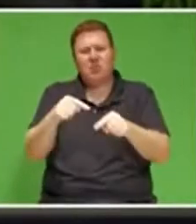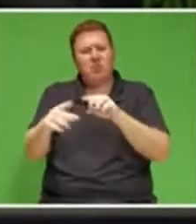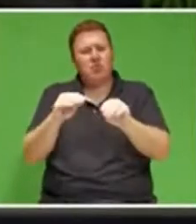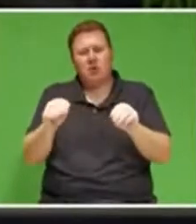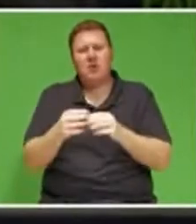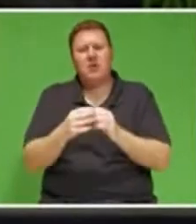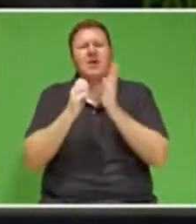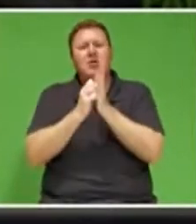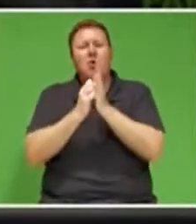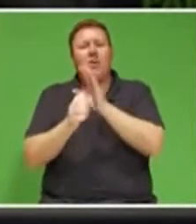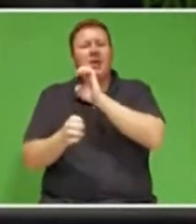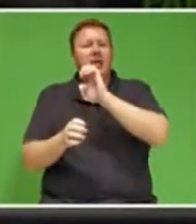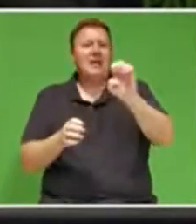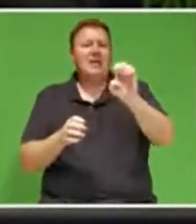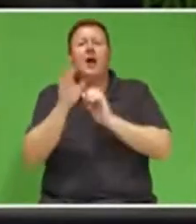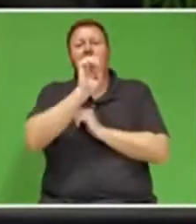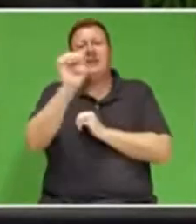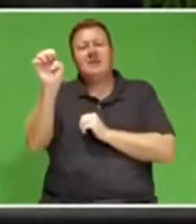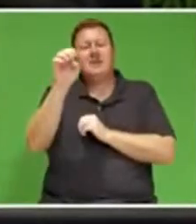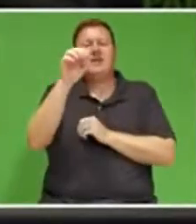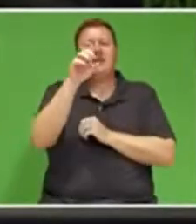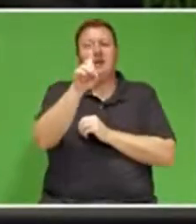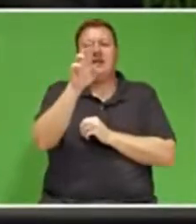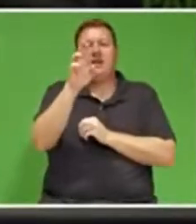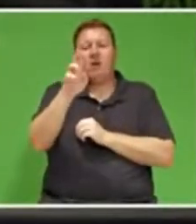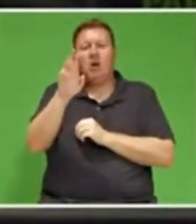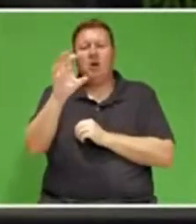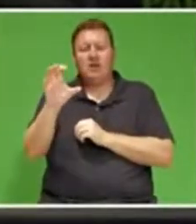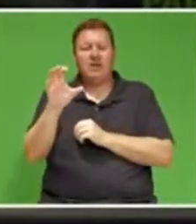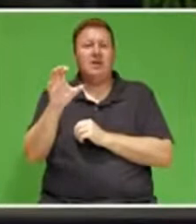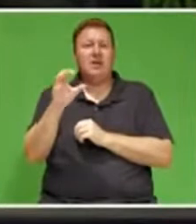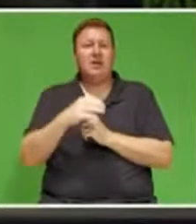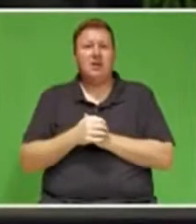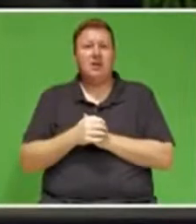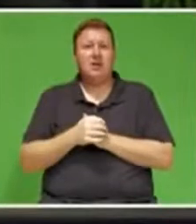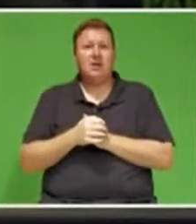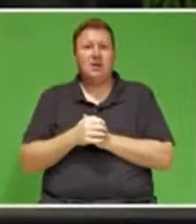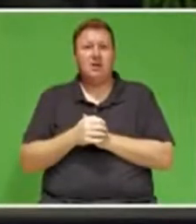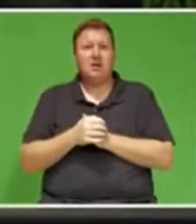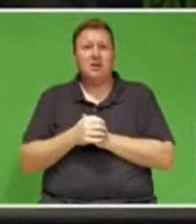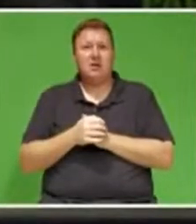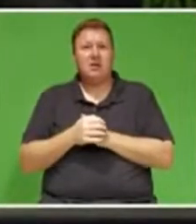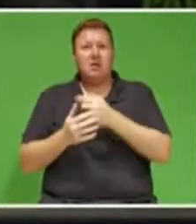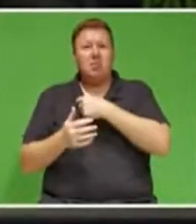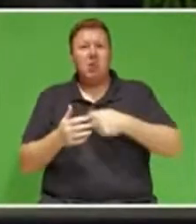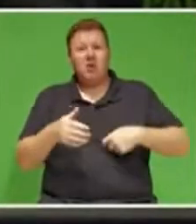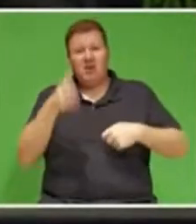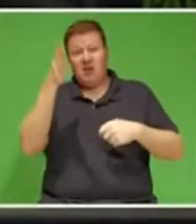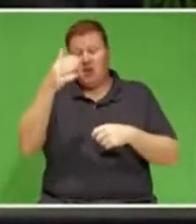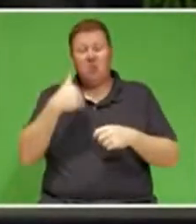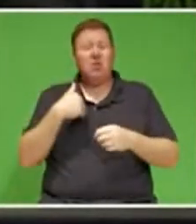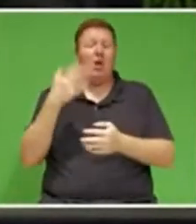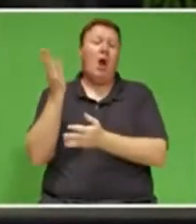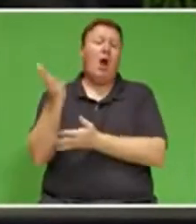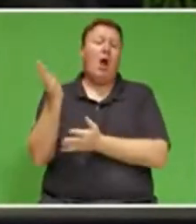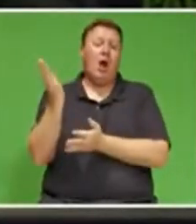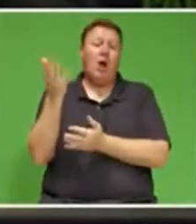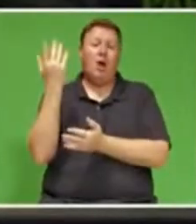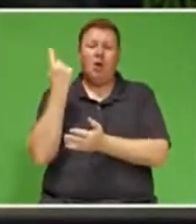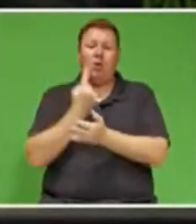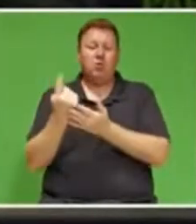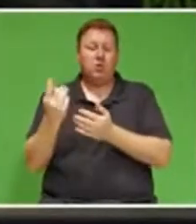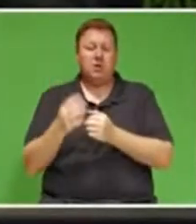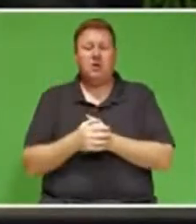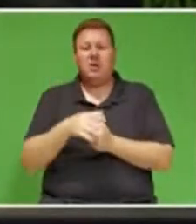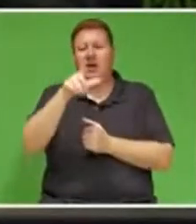Eastern DRC, whose president I had a lengthy discussion with last week, with Libya,